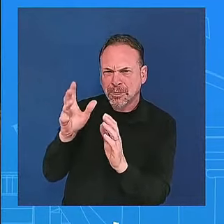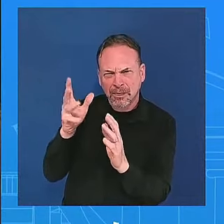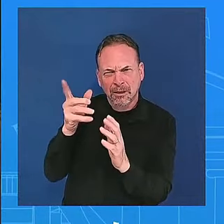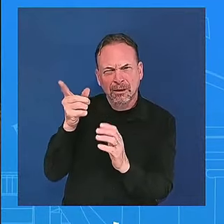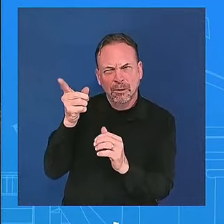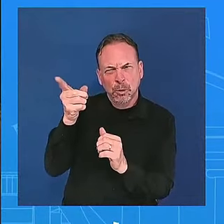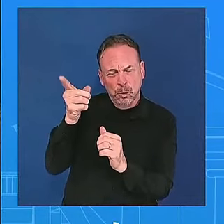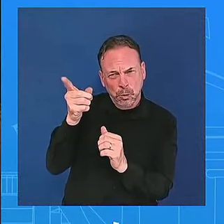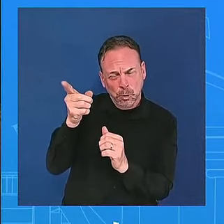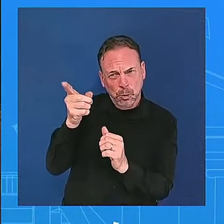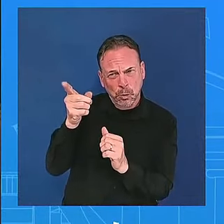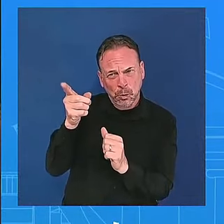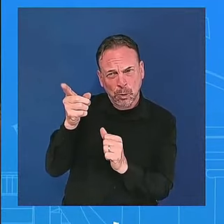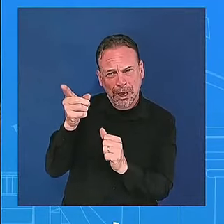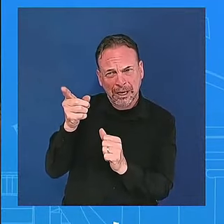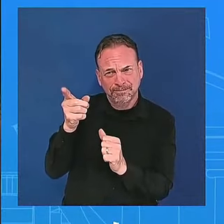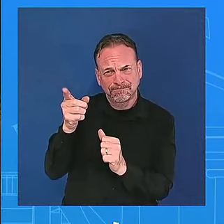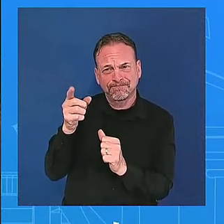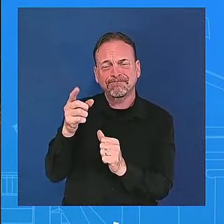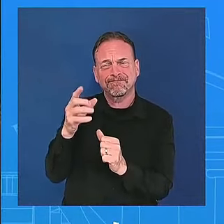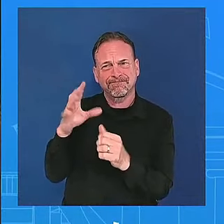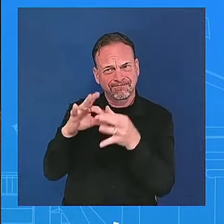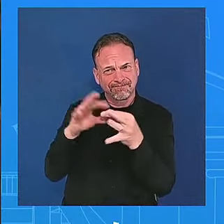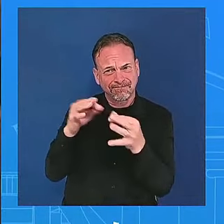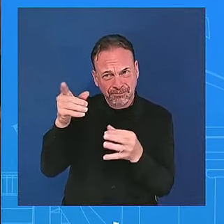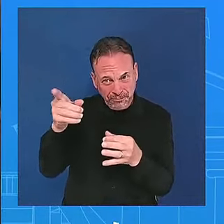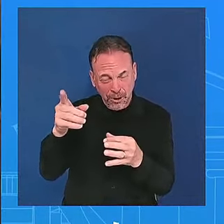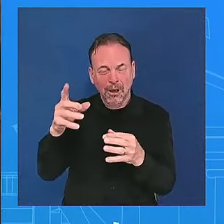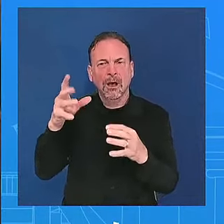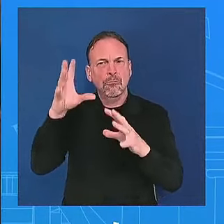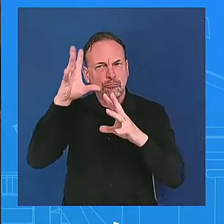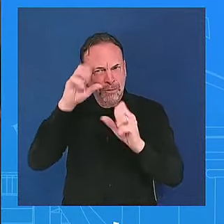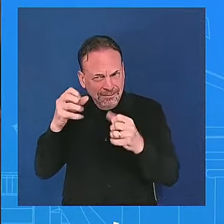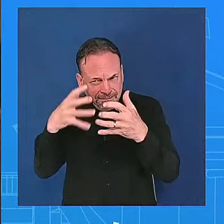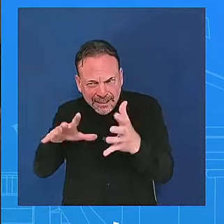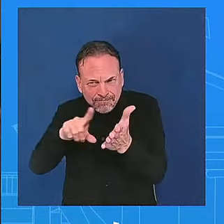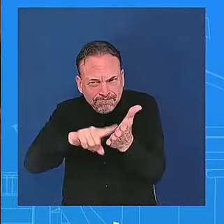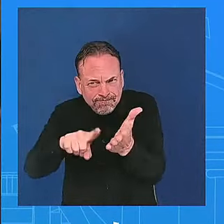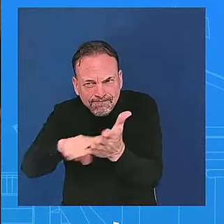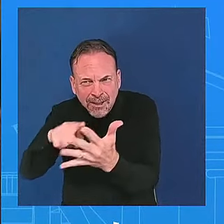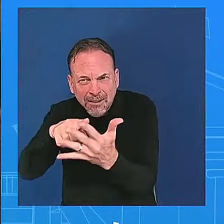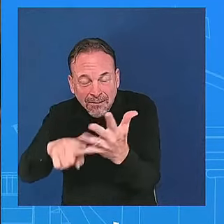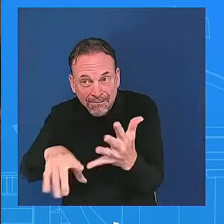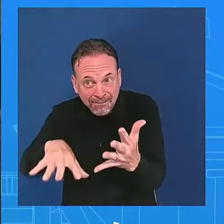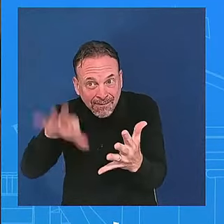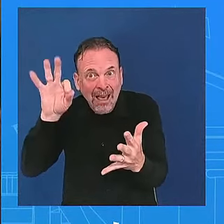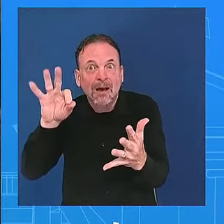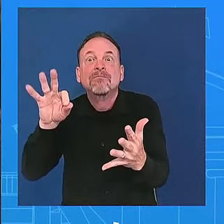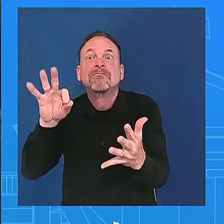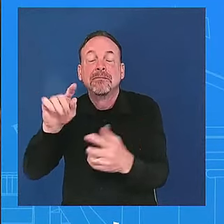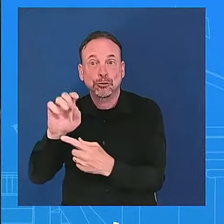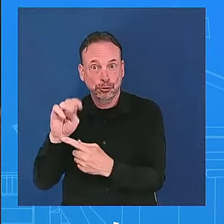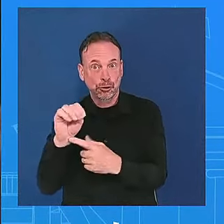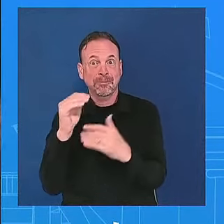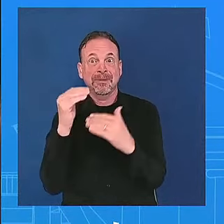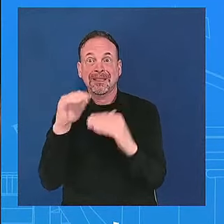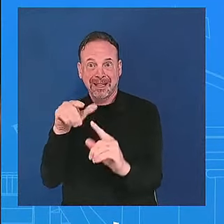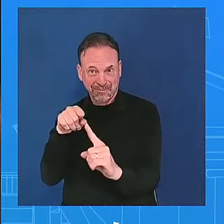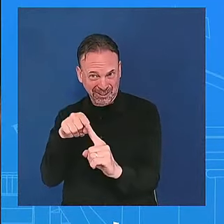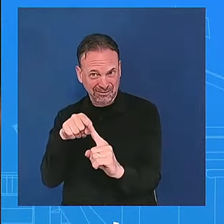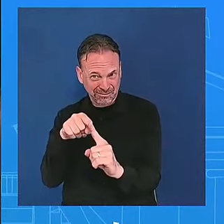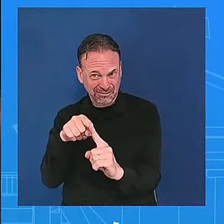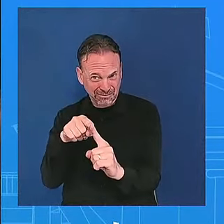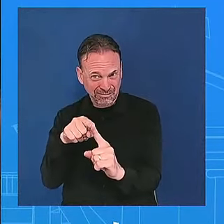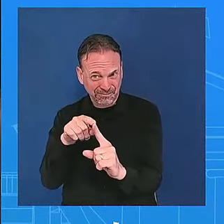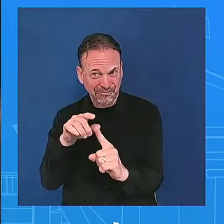commission also found on term limits that um a statutory uh change for term limits for instance would be inherently